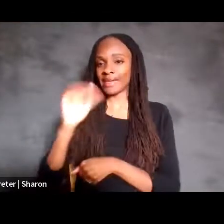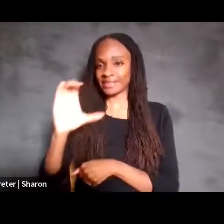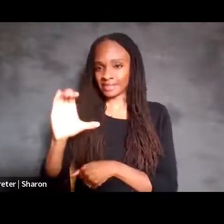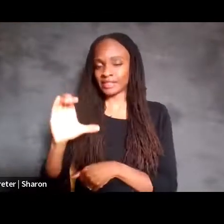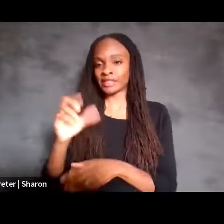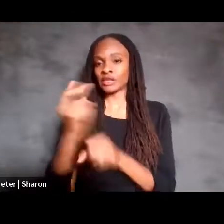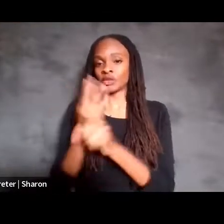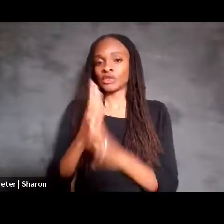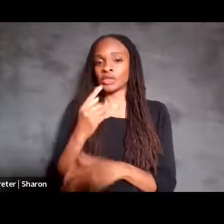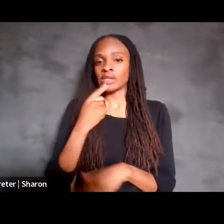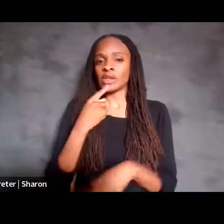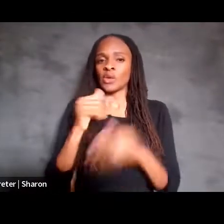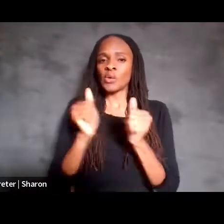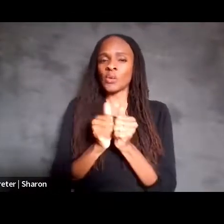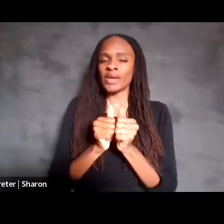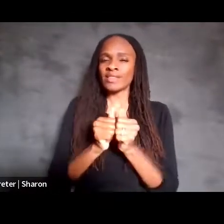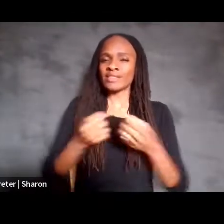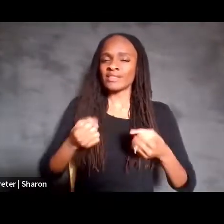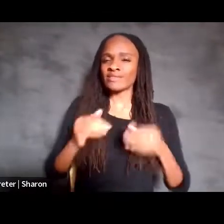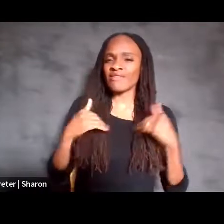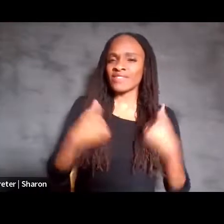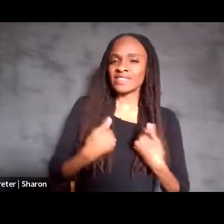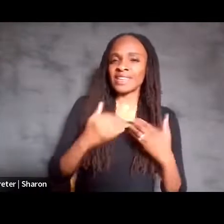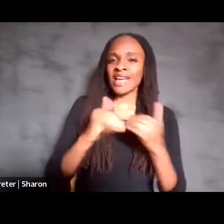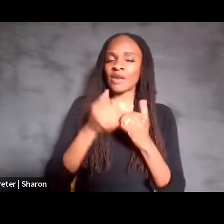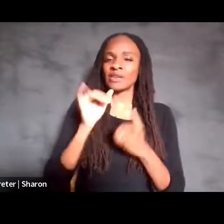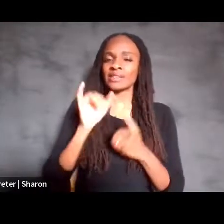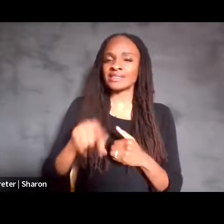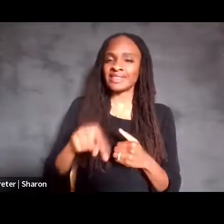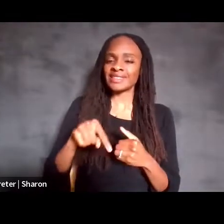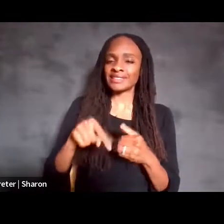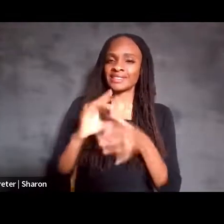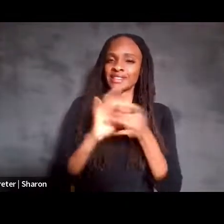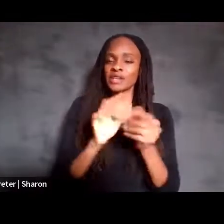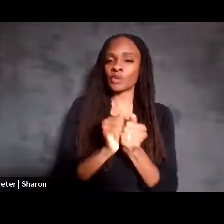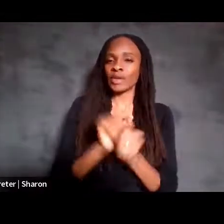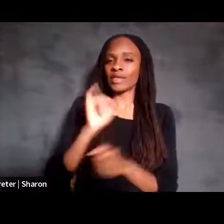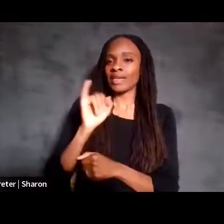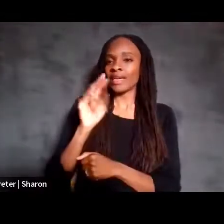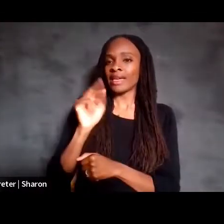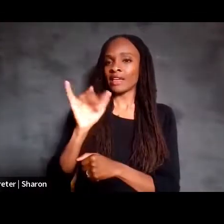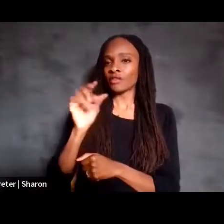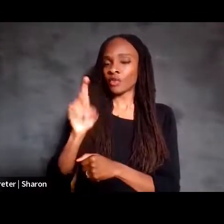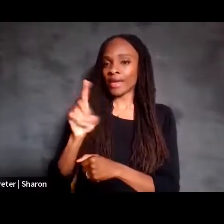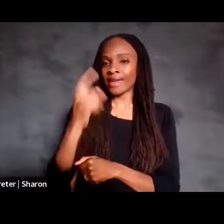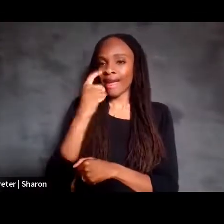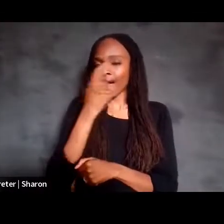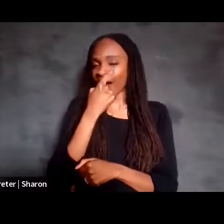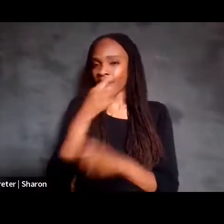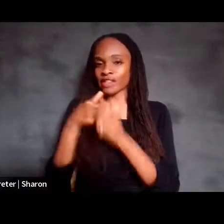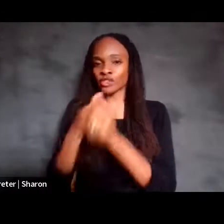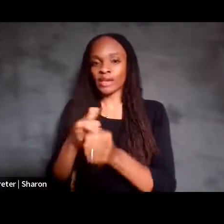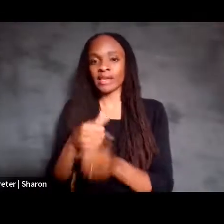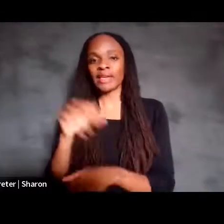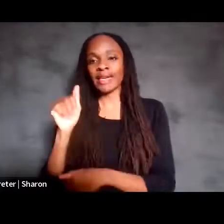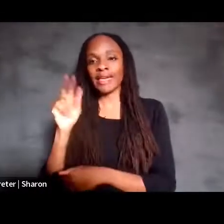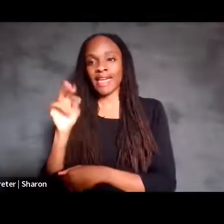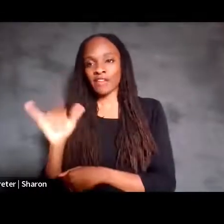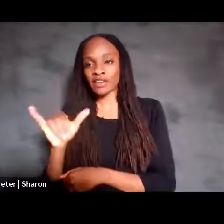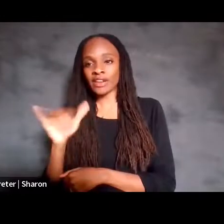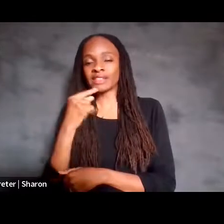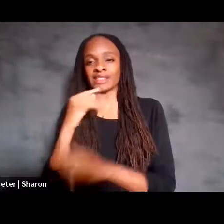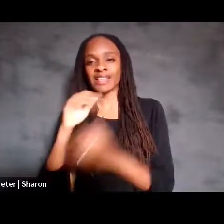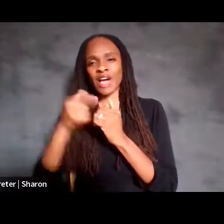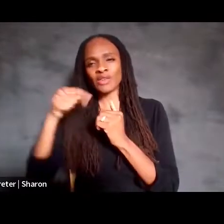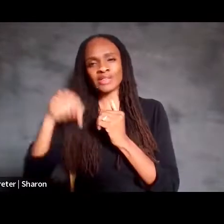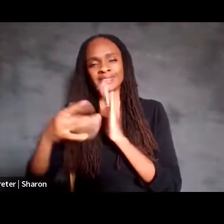terms of fatigue, how does this method compare to infrared eye tracking? Avery, a full-time AAC user asked, how is this